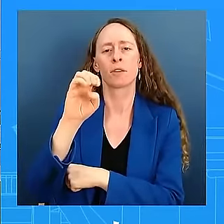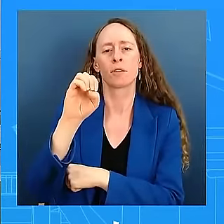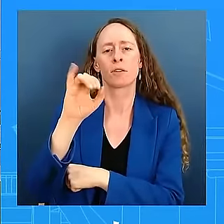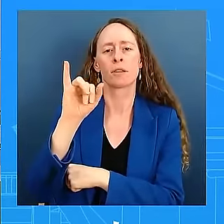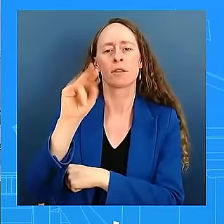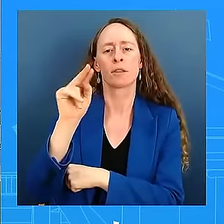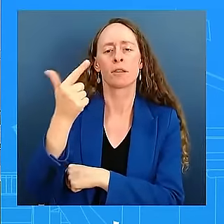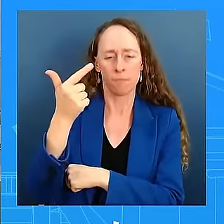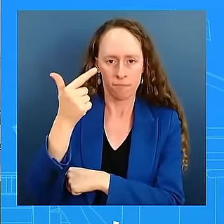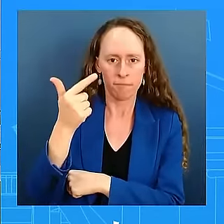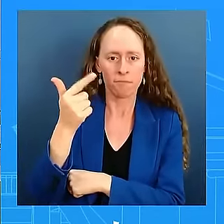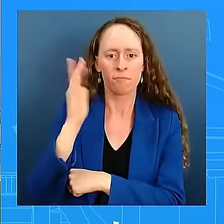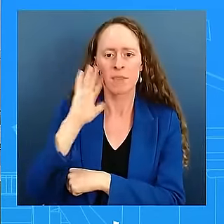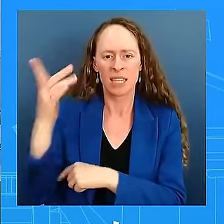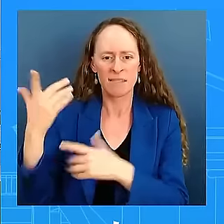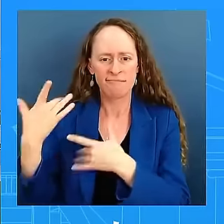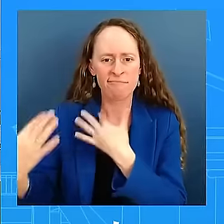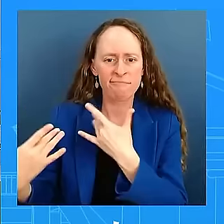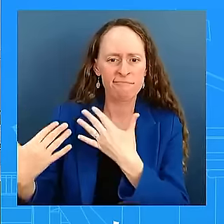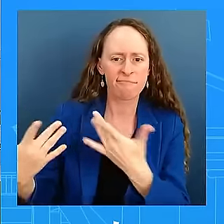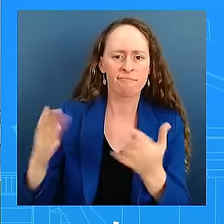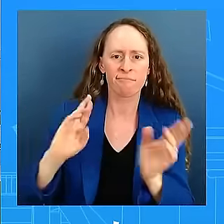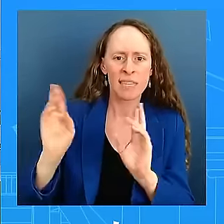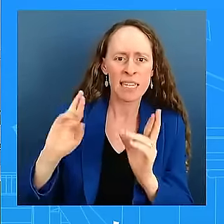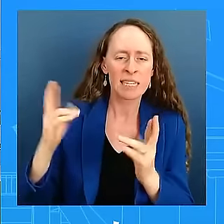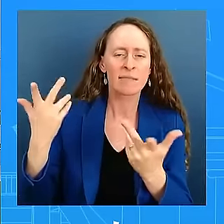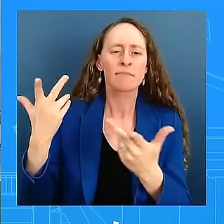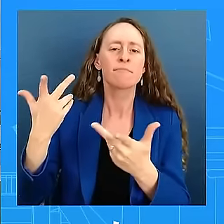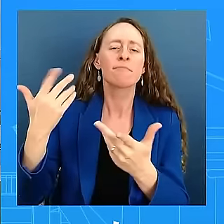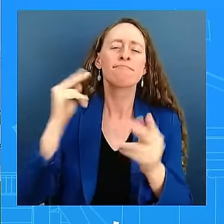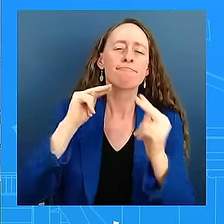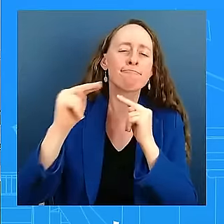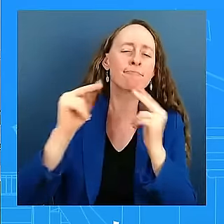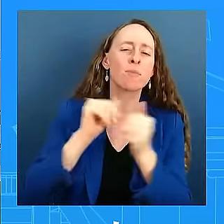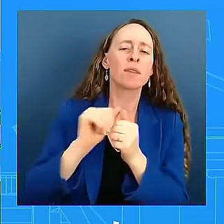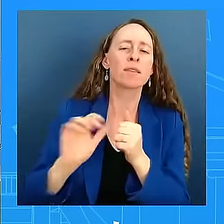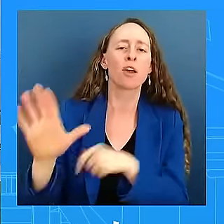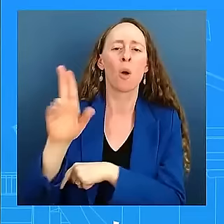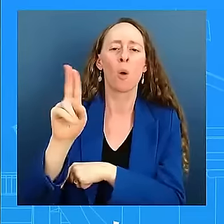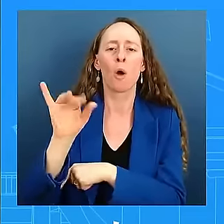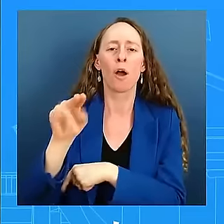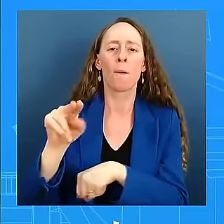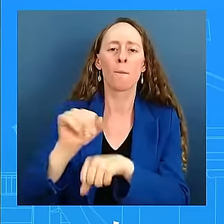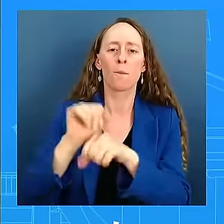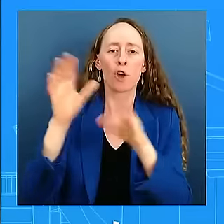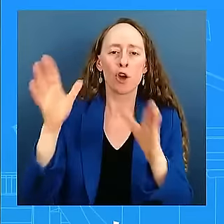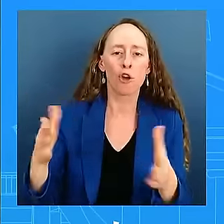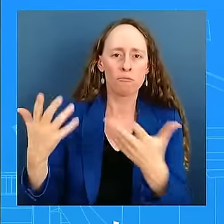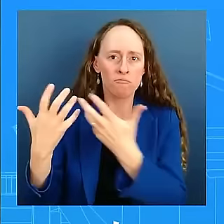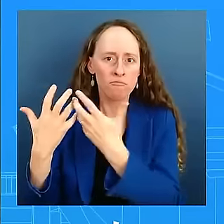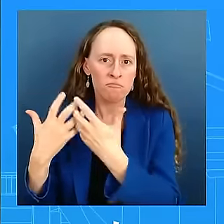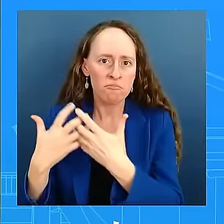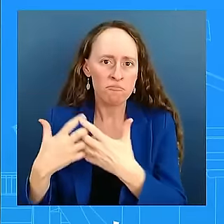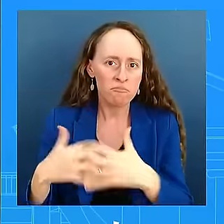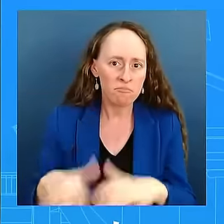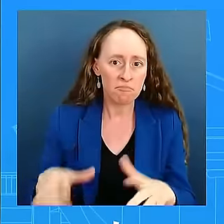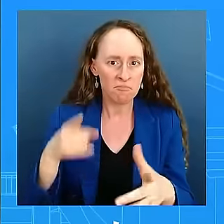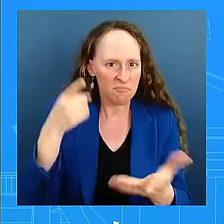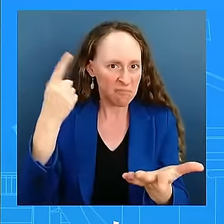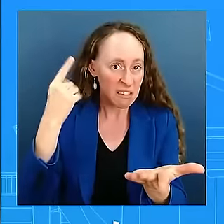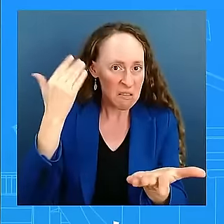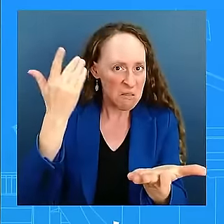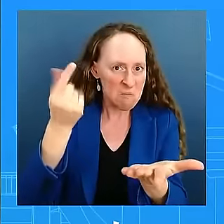participating in any of those conversations, if there's anything you can share on. So, look, as we've always stated, collective bargaining